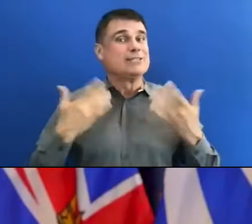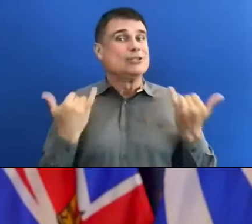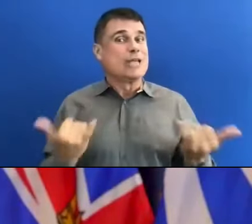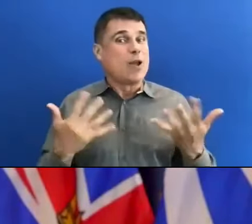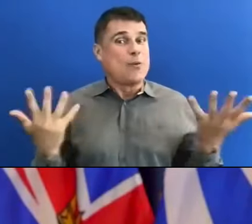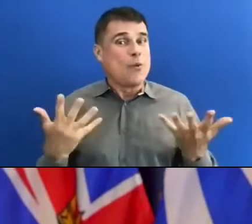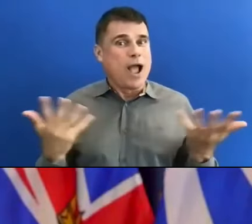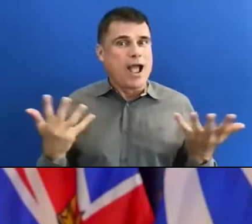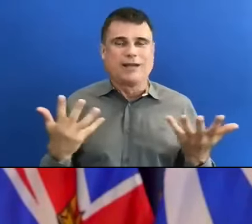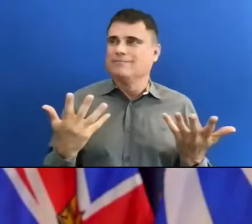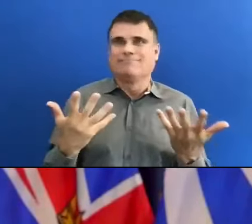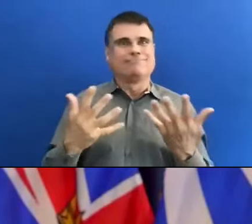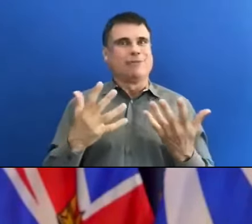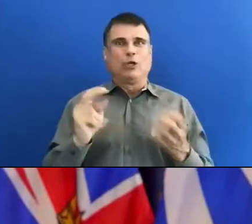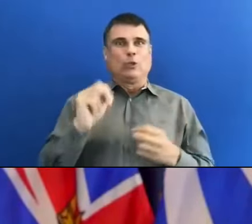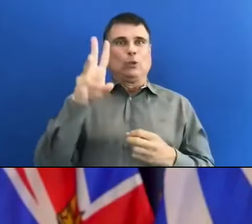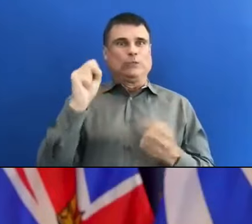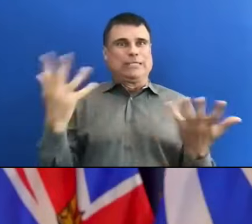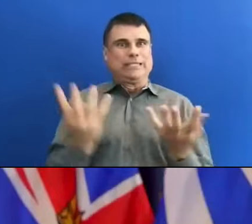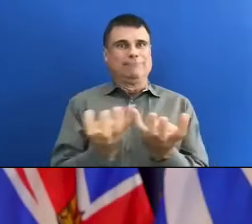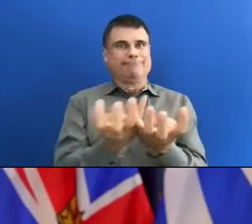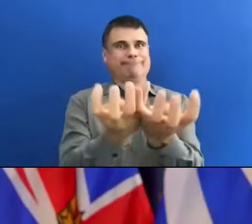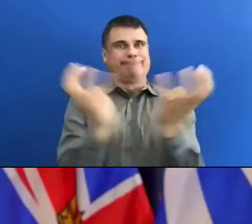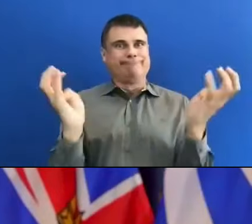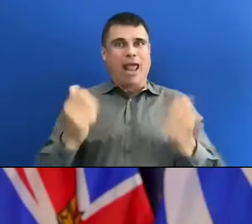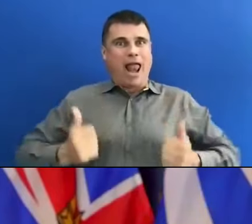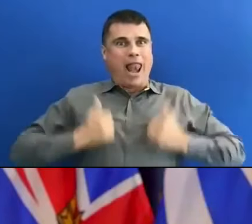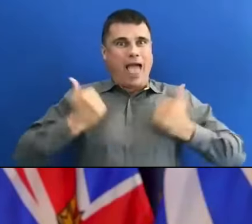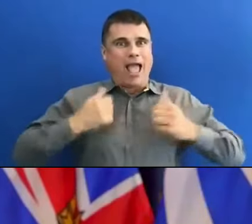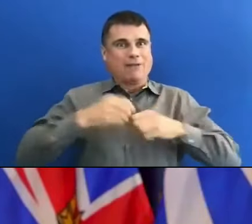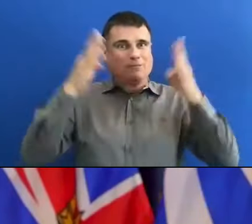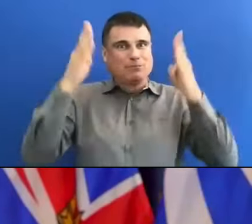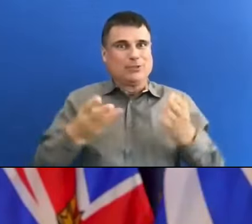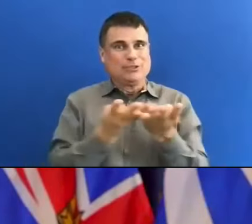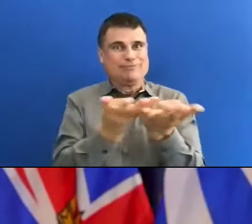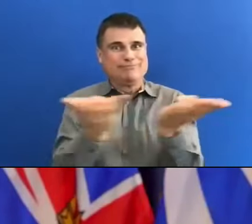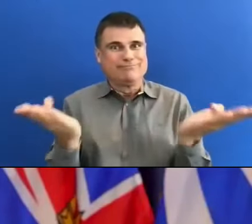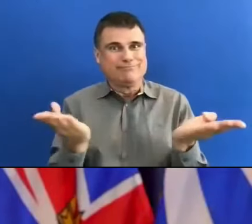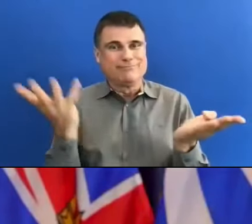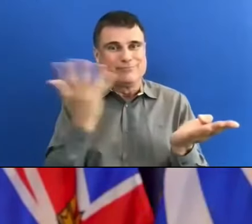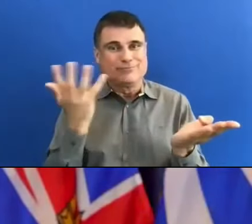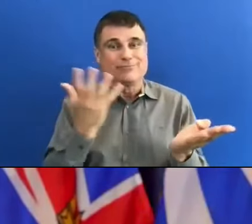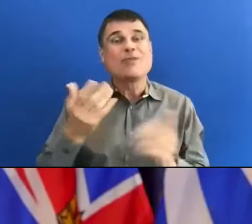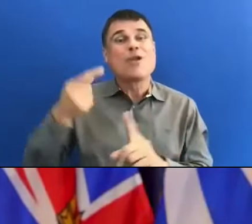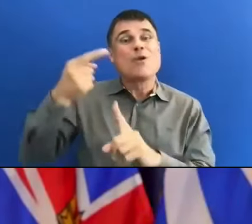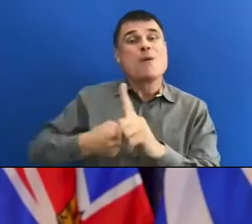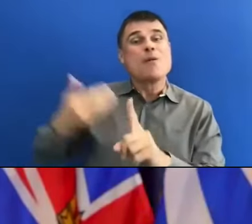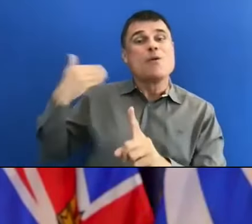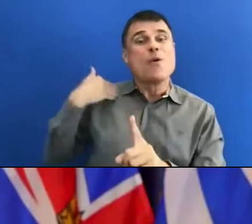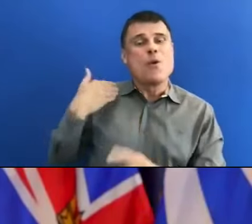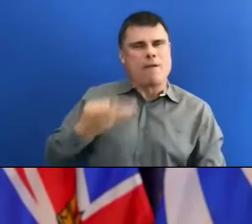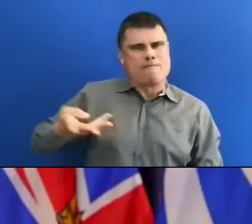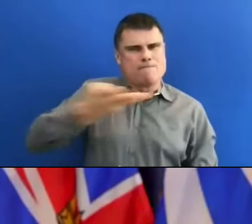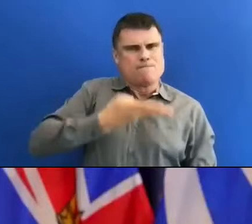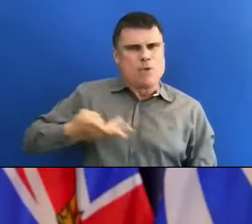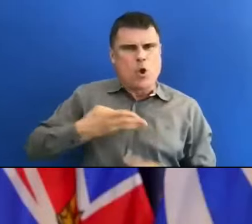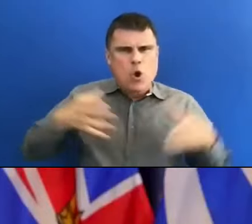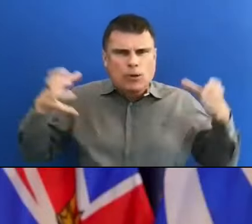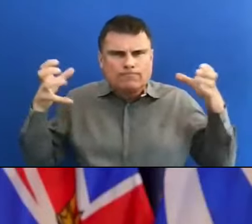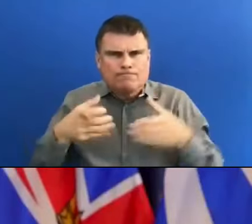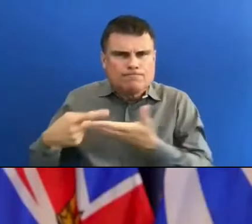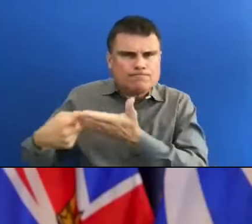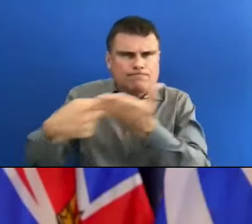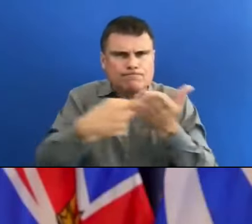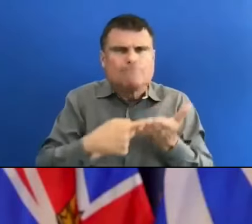but it's also a little over a month ago that the four of us gathered to announce that we were moving gradually